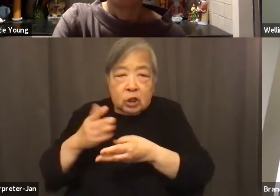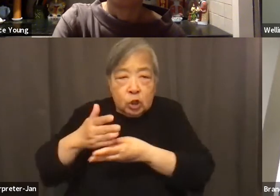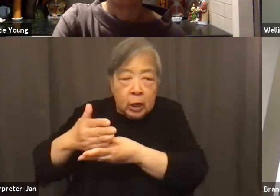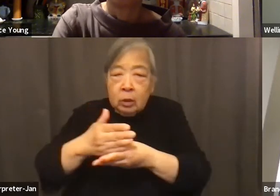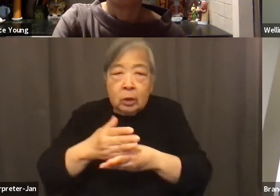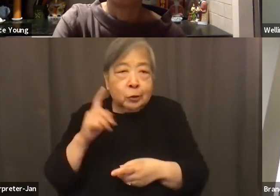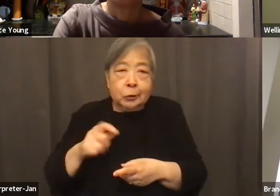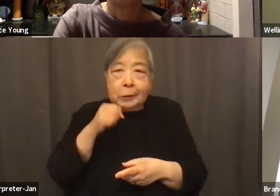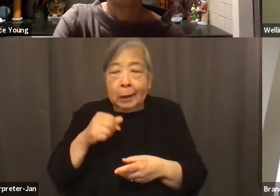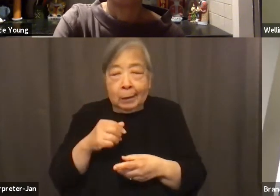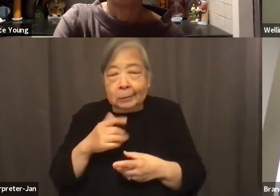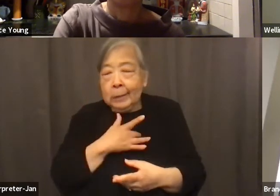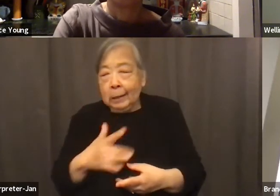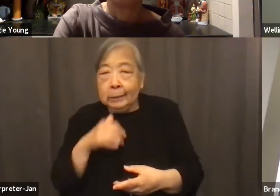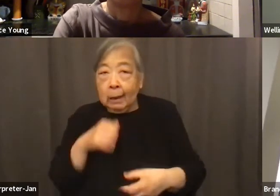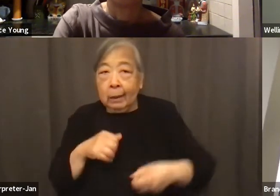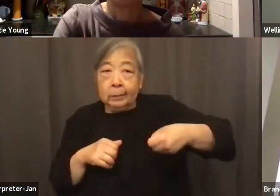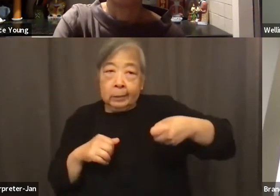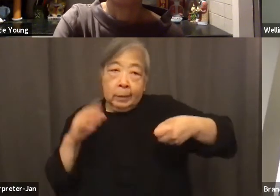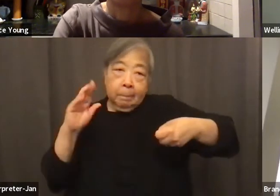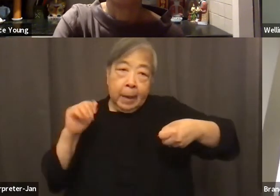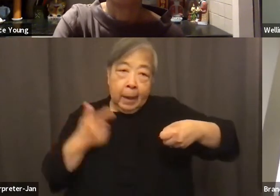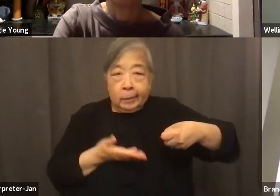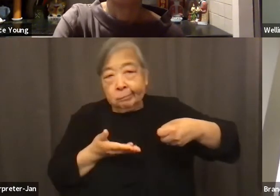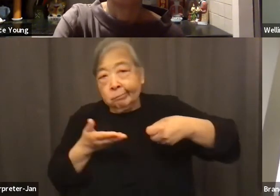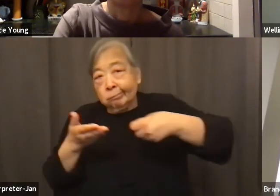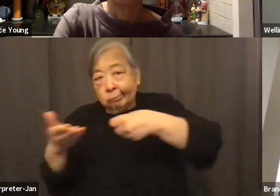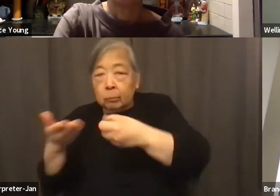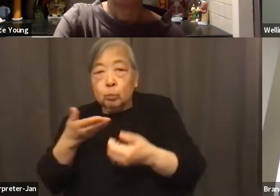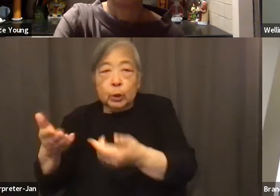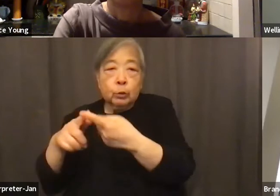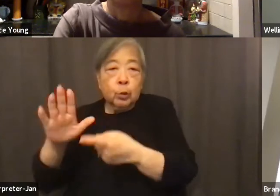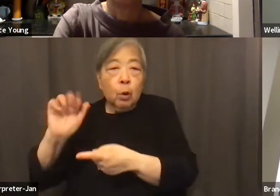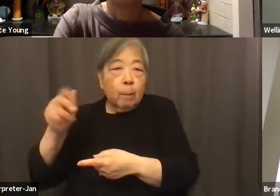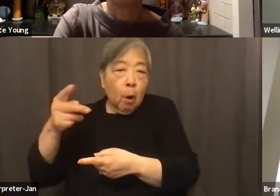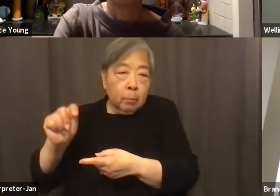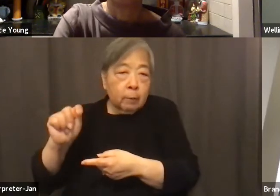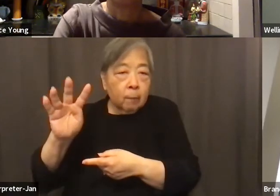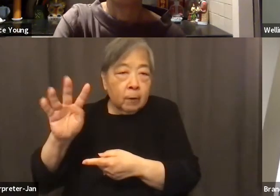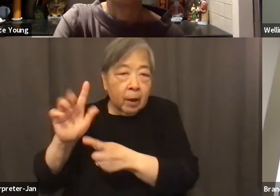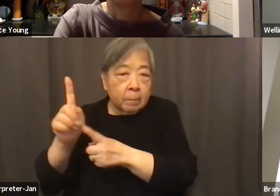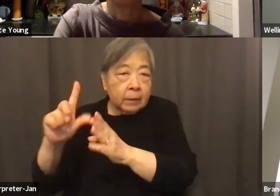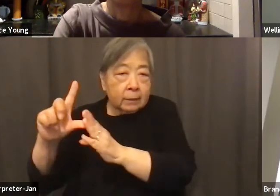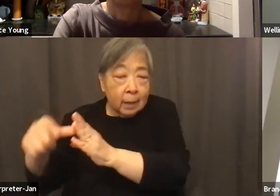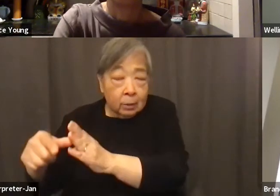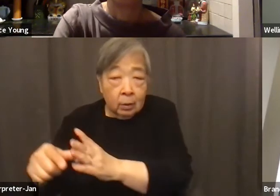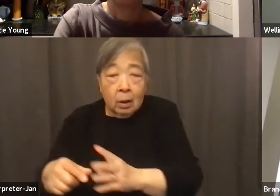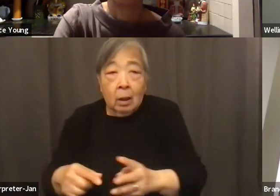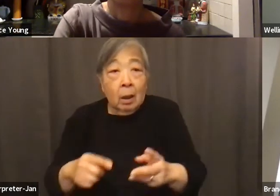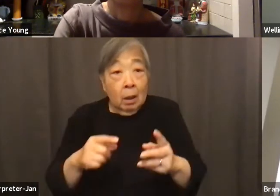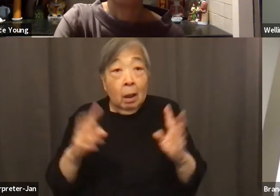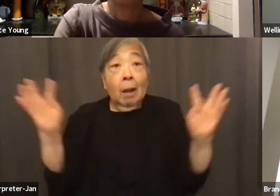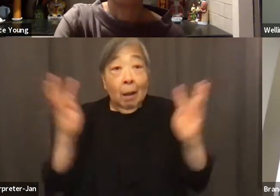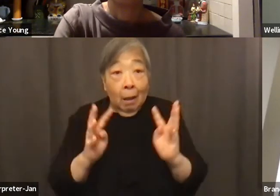soggy bag delivered to your apartment 45 minutes later. It is a basic human experience,